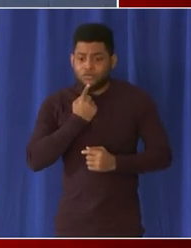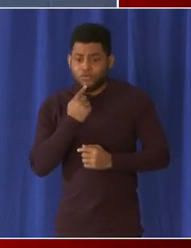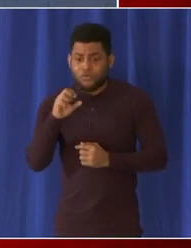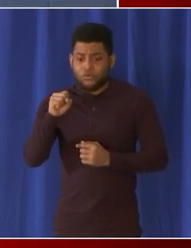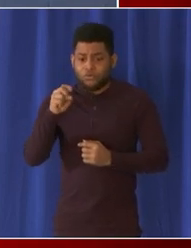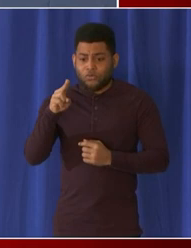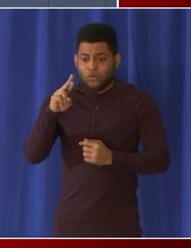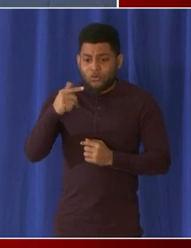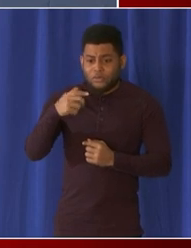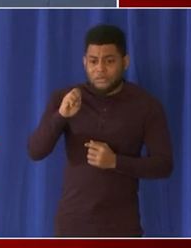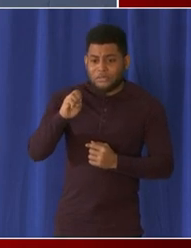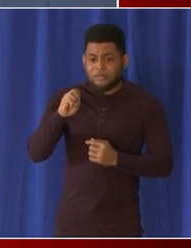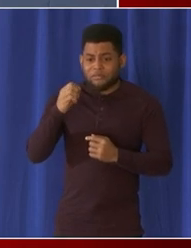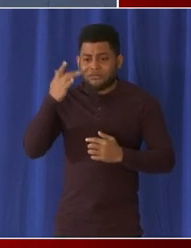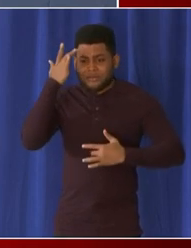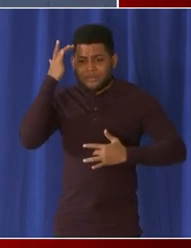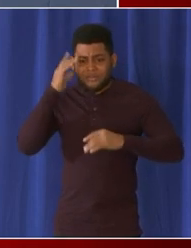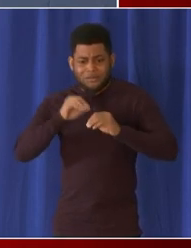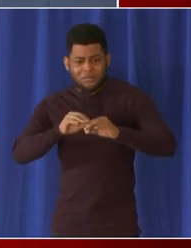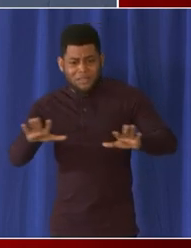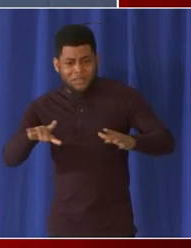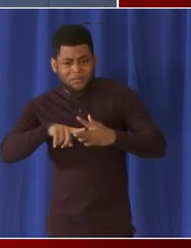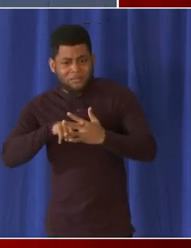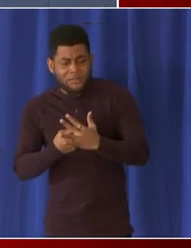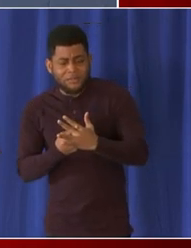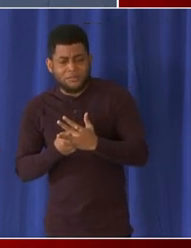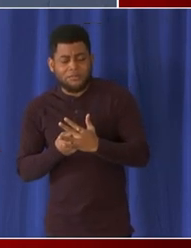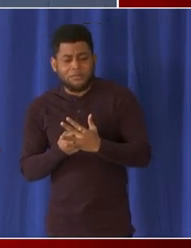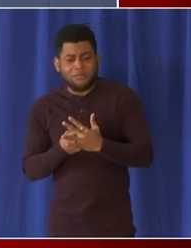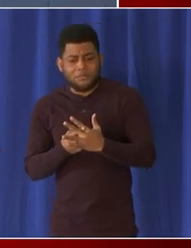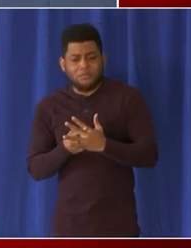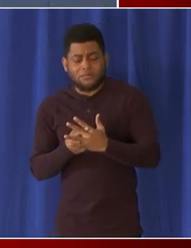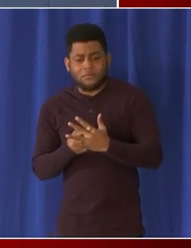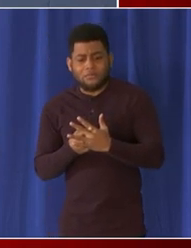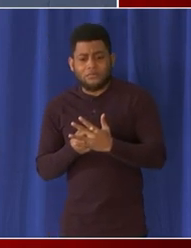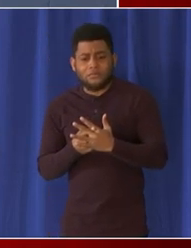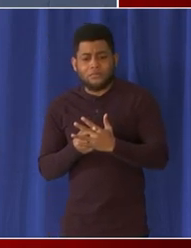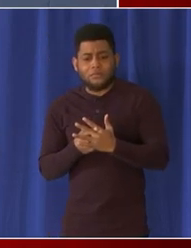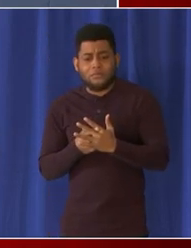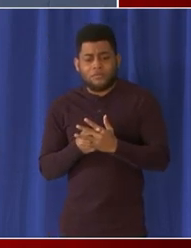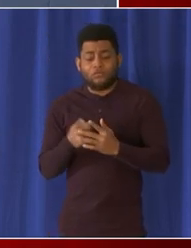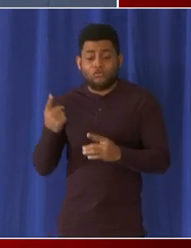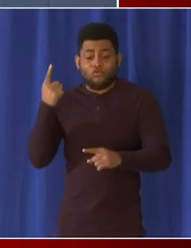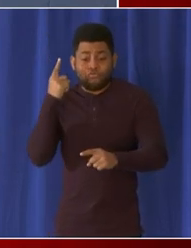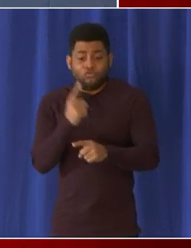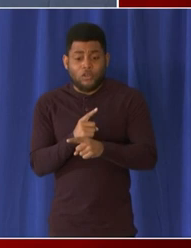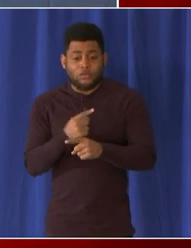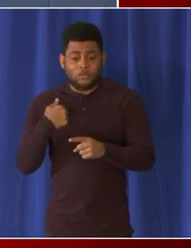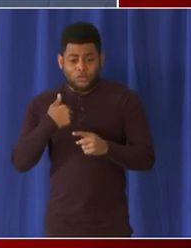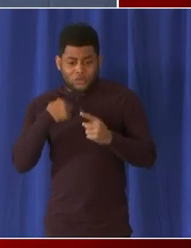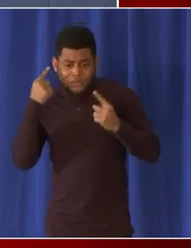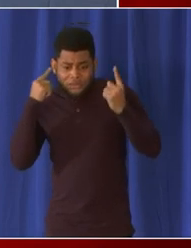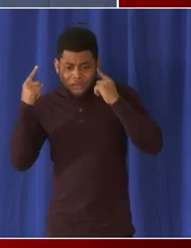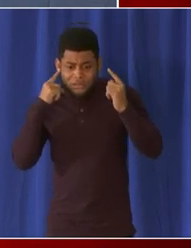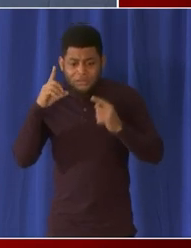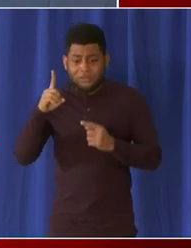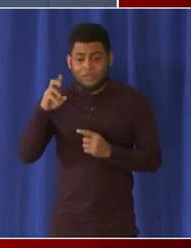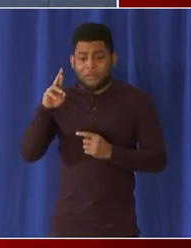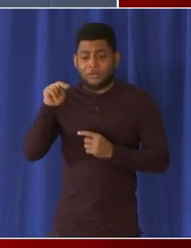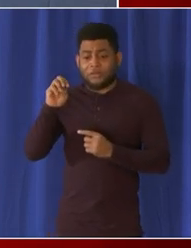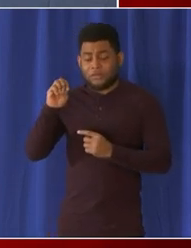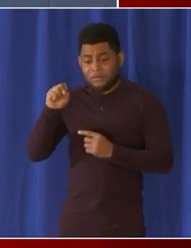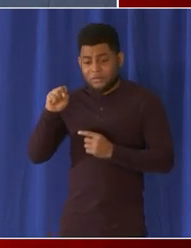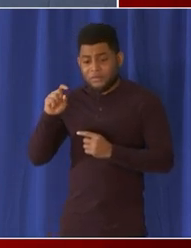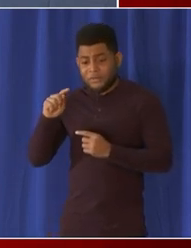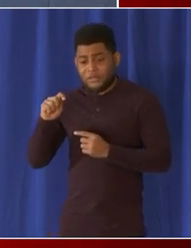the pandemic began can you just give us any update without crossing any line know how much you miss her i appreciate um and dr nesbit's